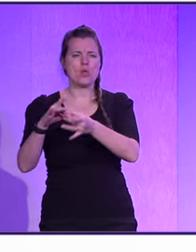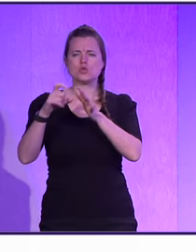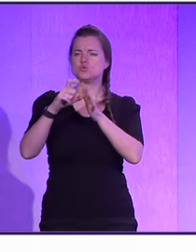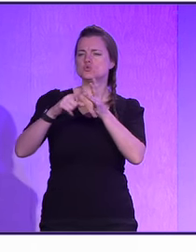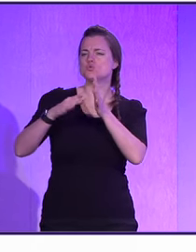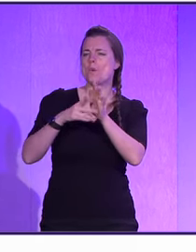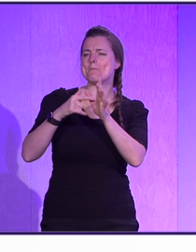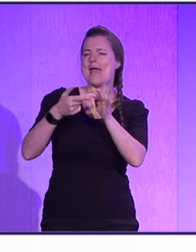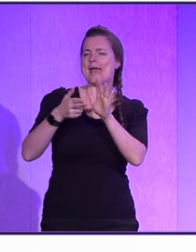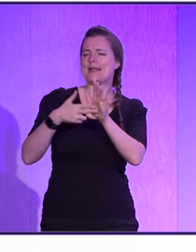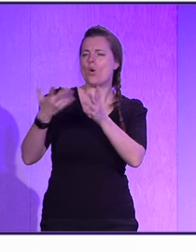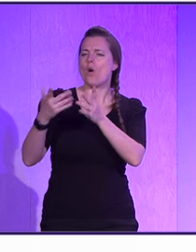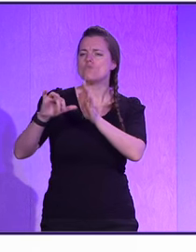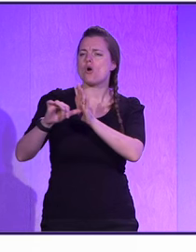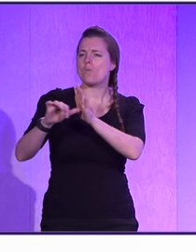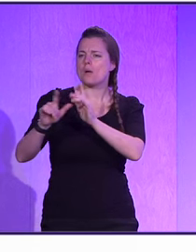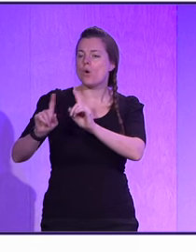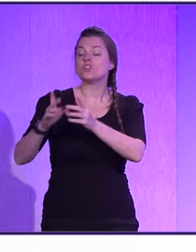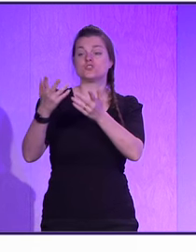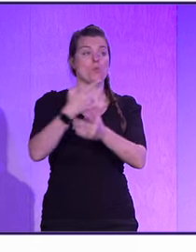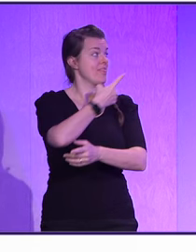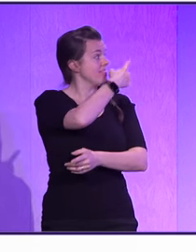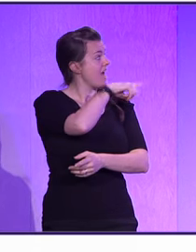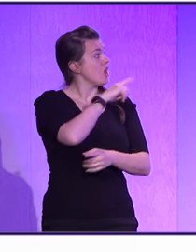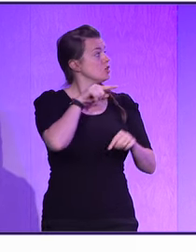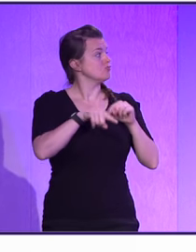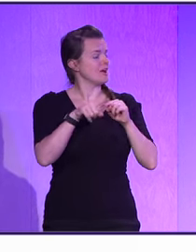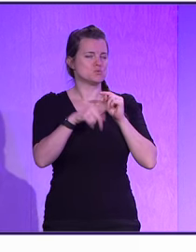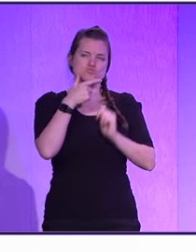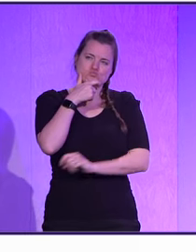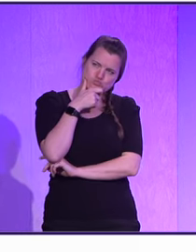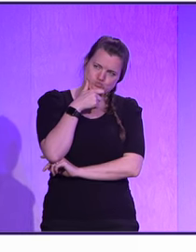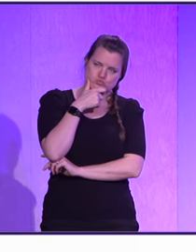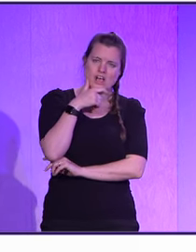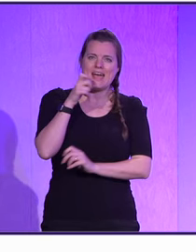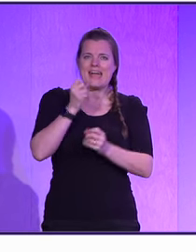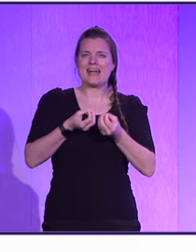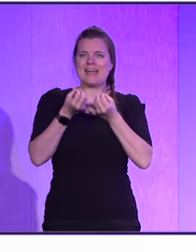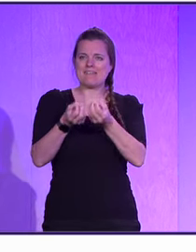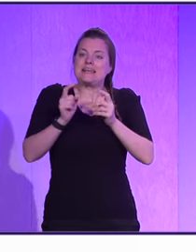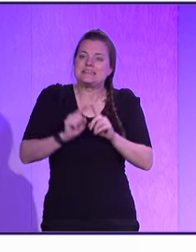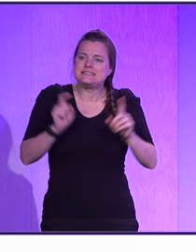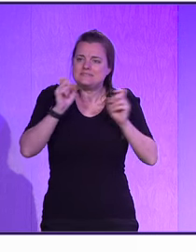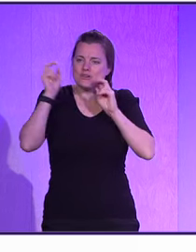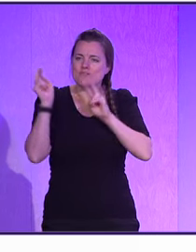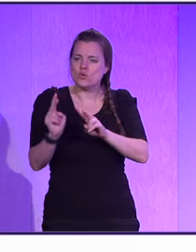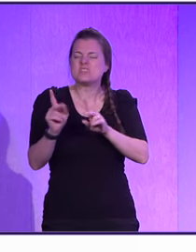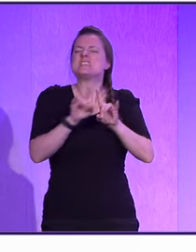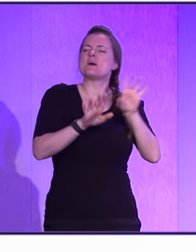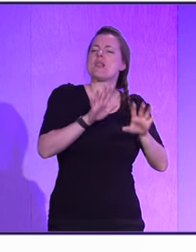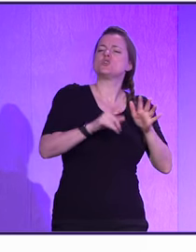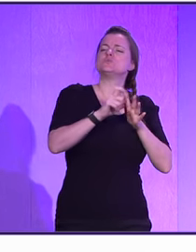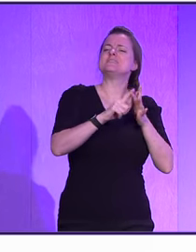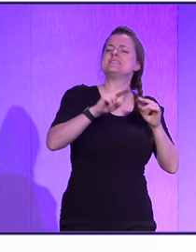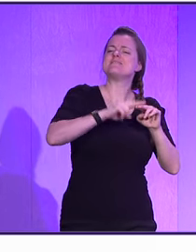is or the problem we're trying to do? So, they're trying to find a way of giving different views, similar